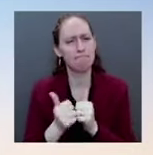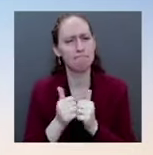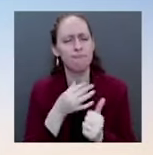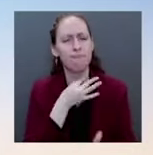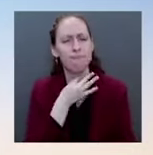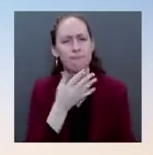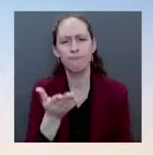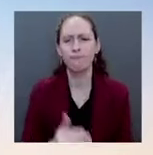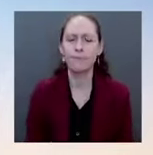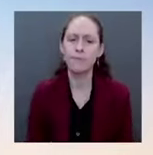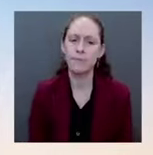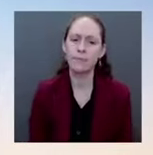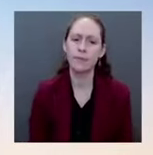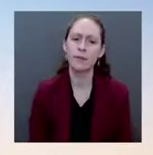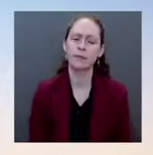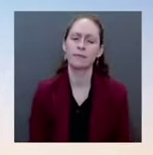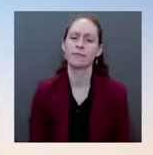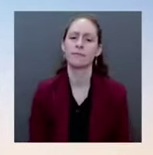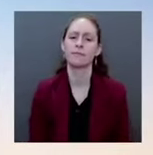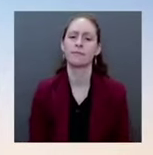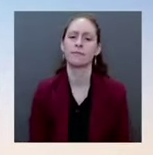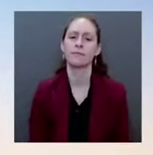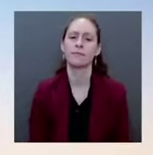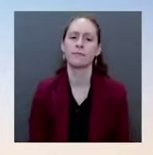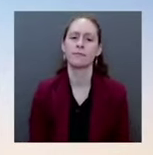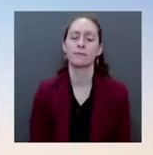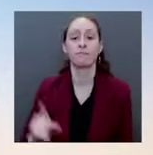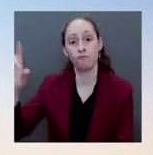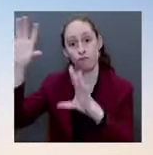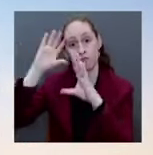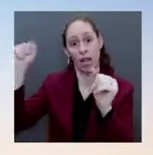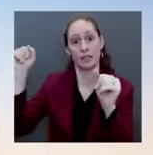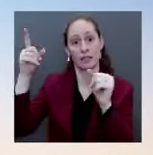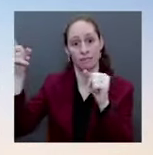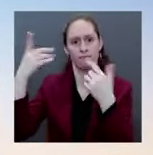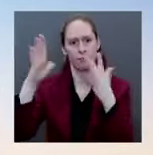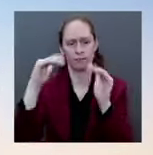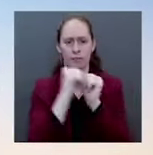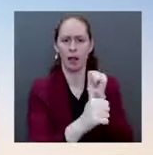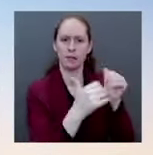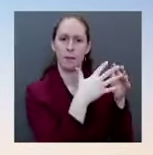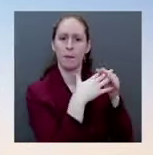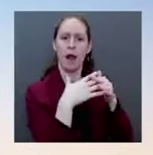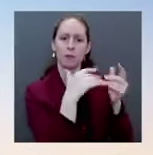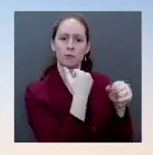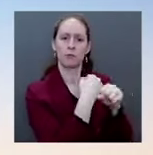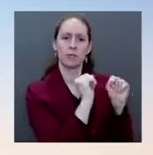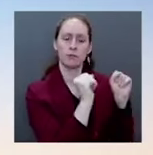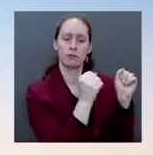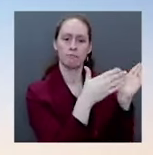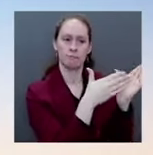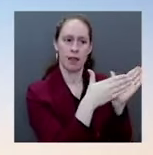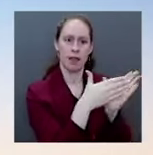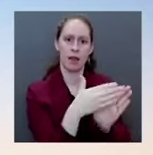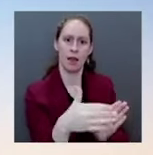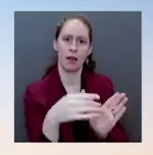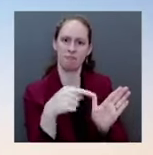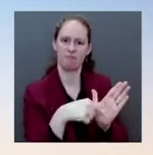historic investments in actually addressing food insecurity for people who couldn't afford